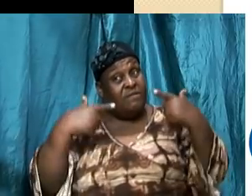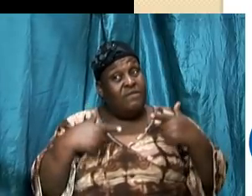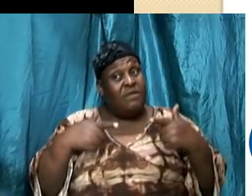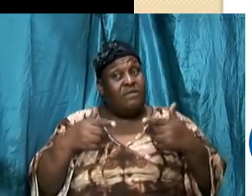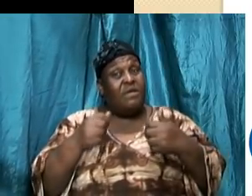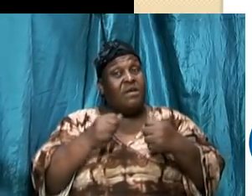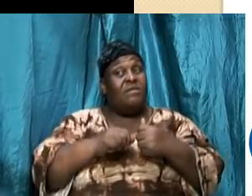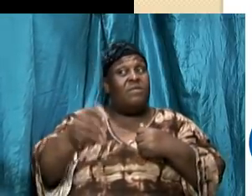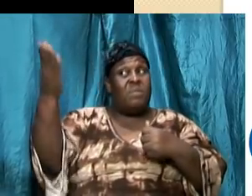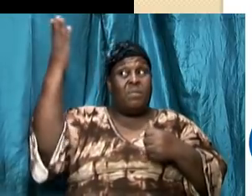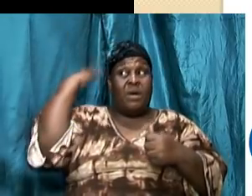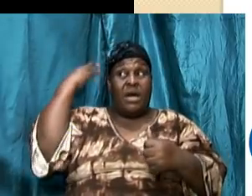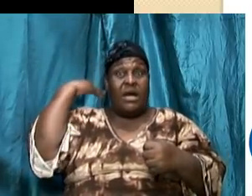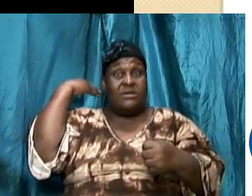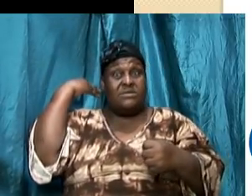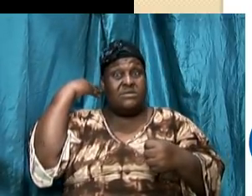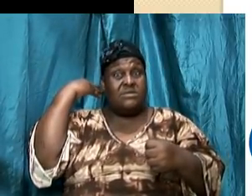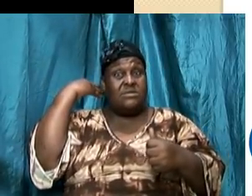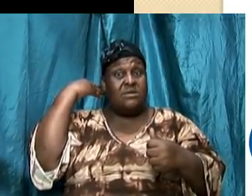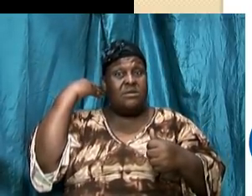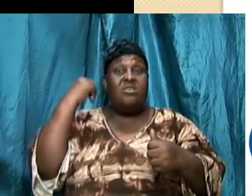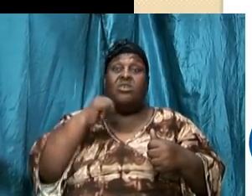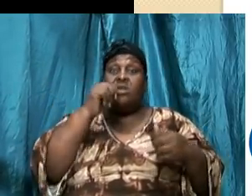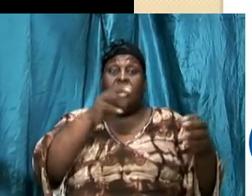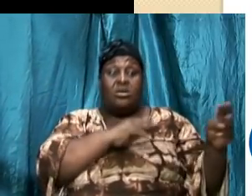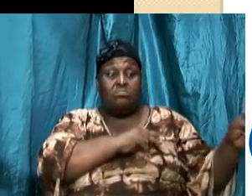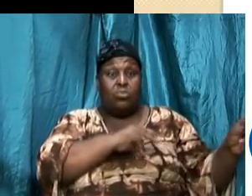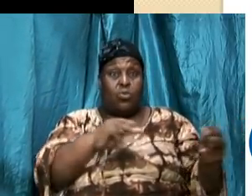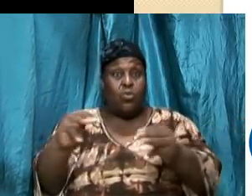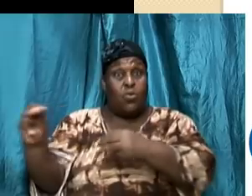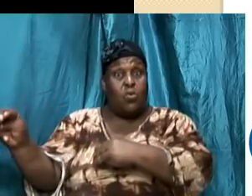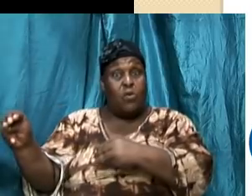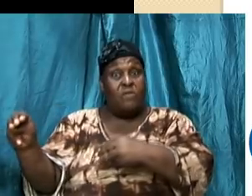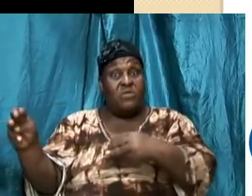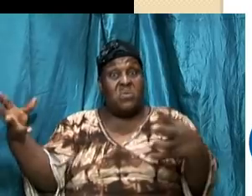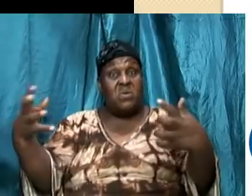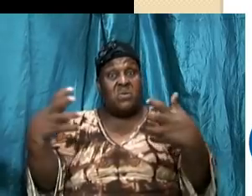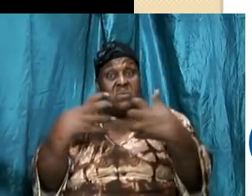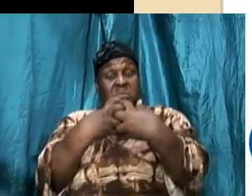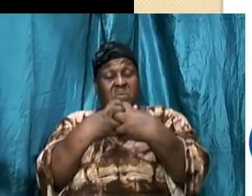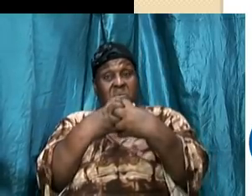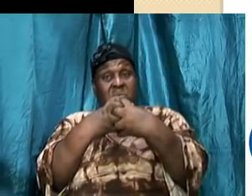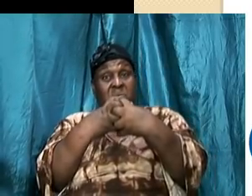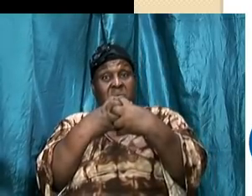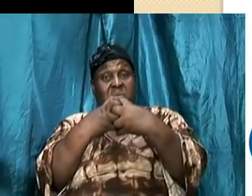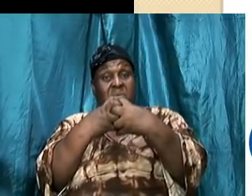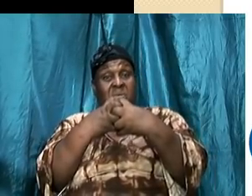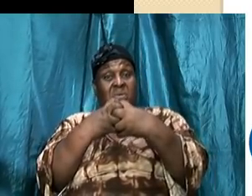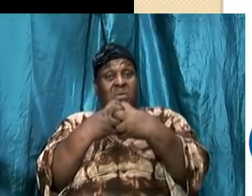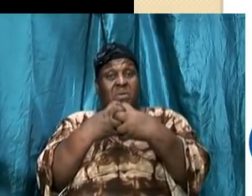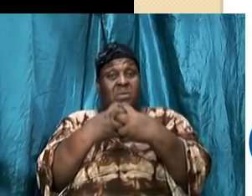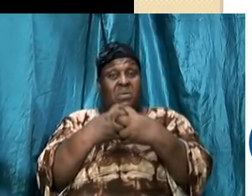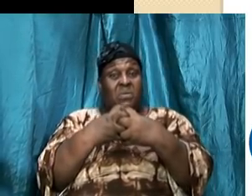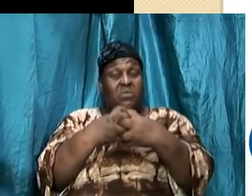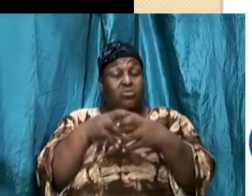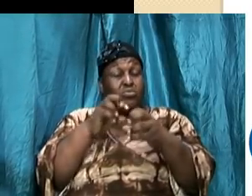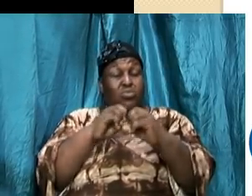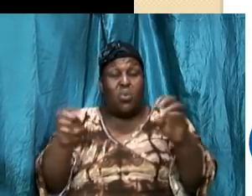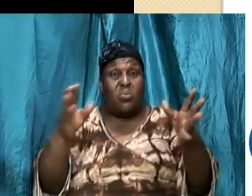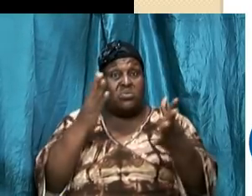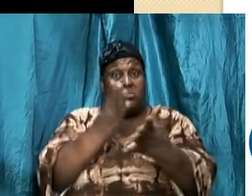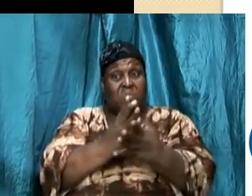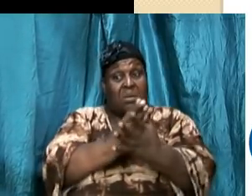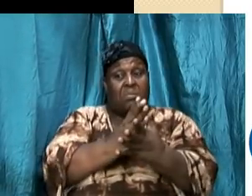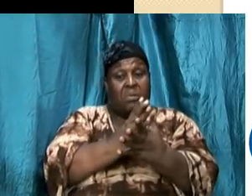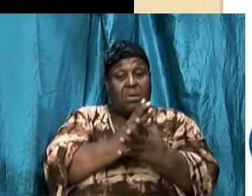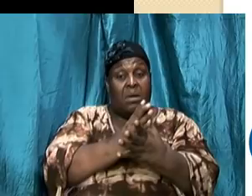we don't detach them we don't saw them off and make sure they don't swim up back but saw them